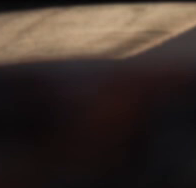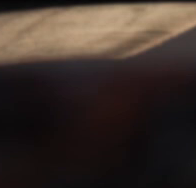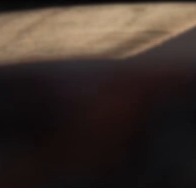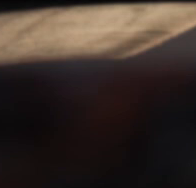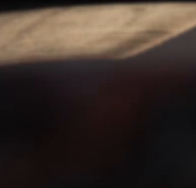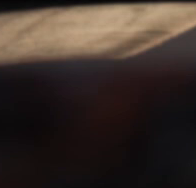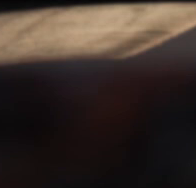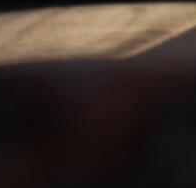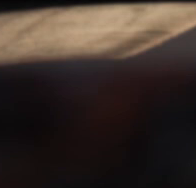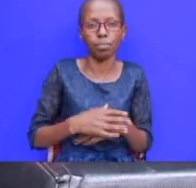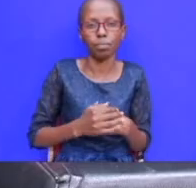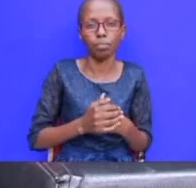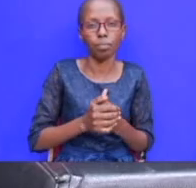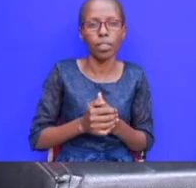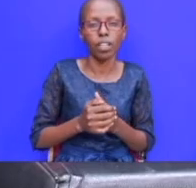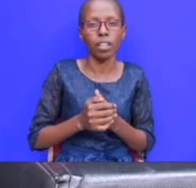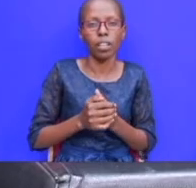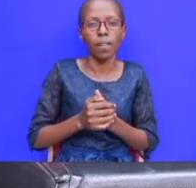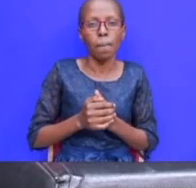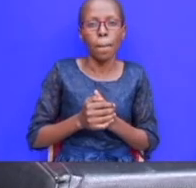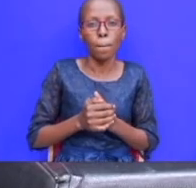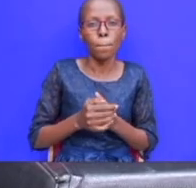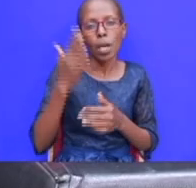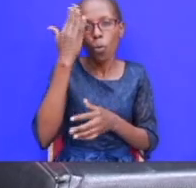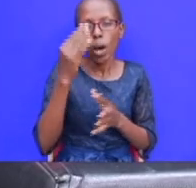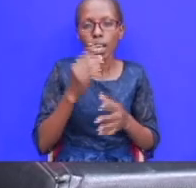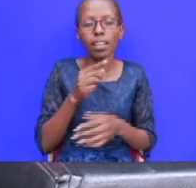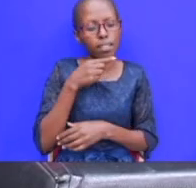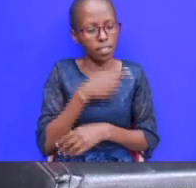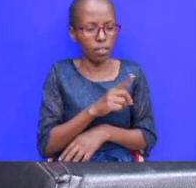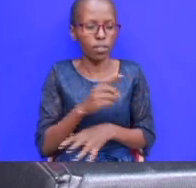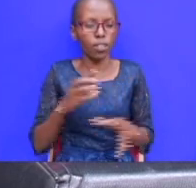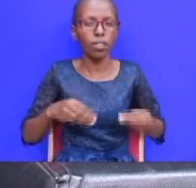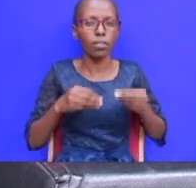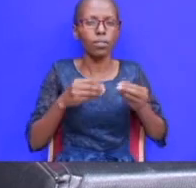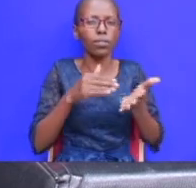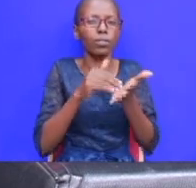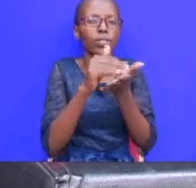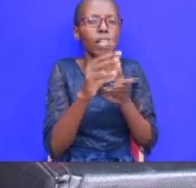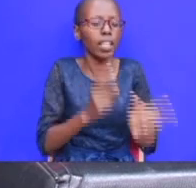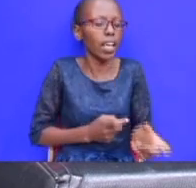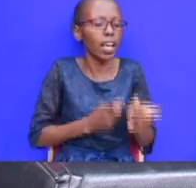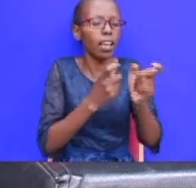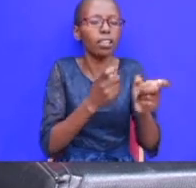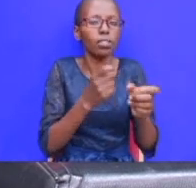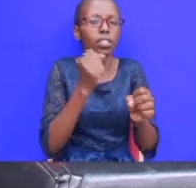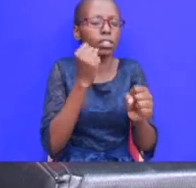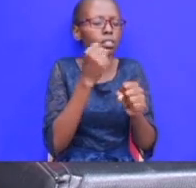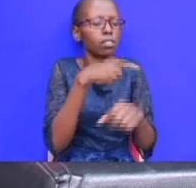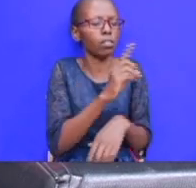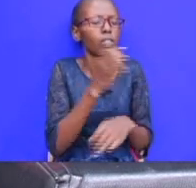accept of me why is he giving sending a gift is he doing corruption